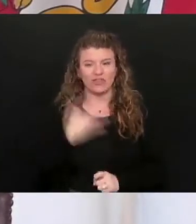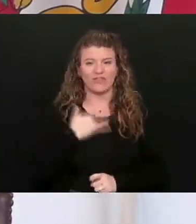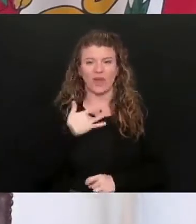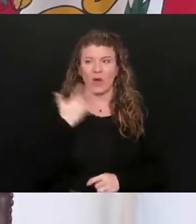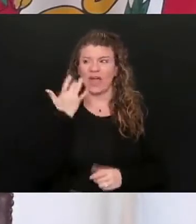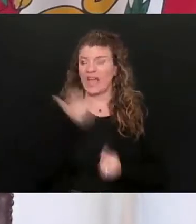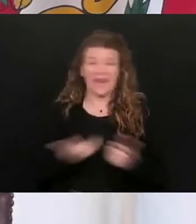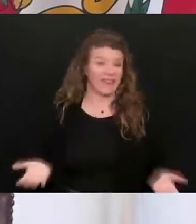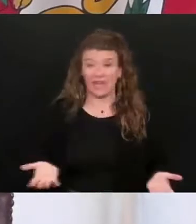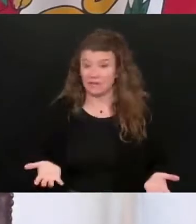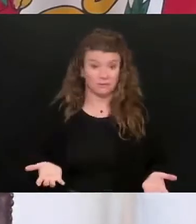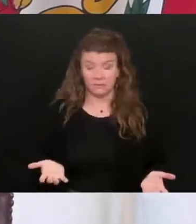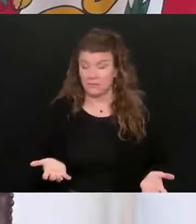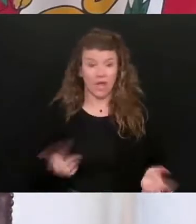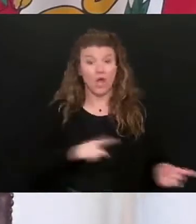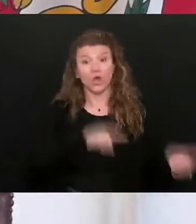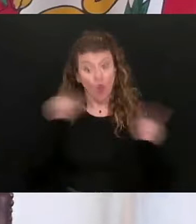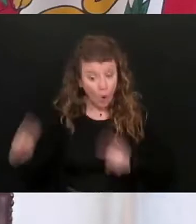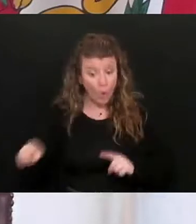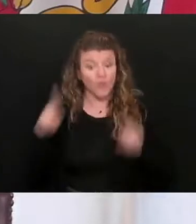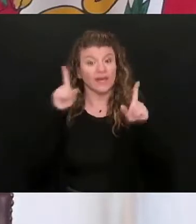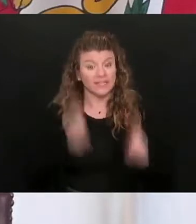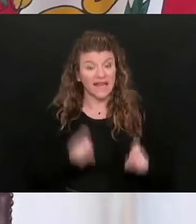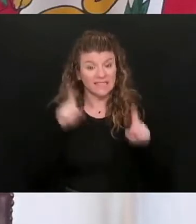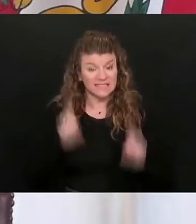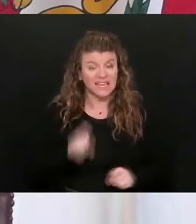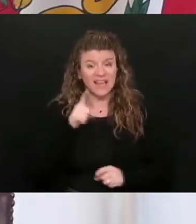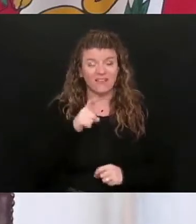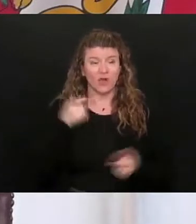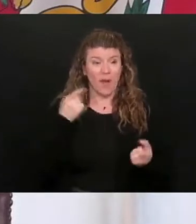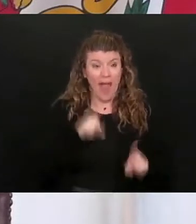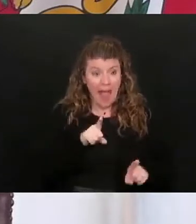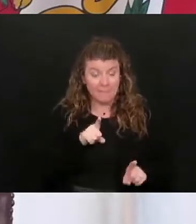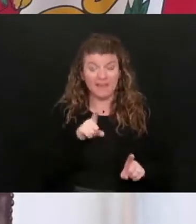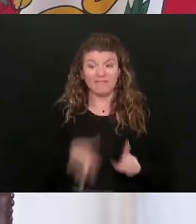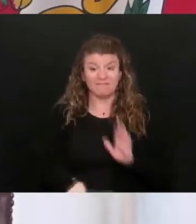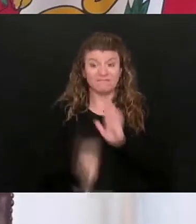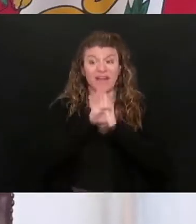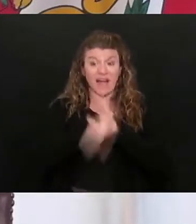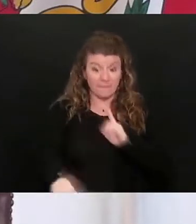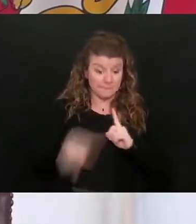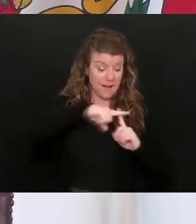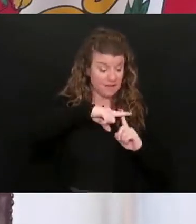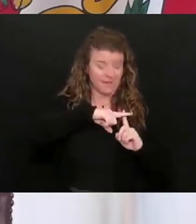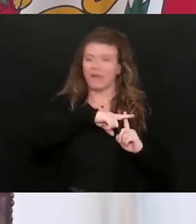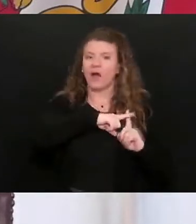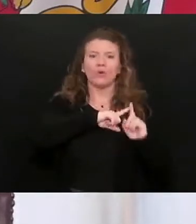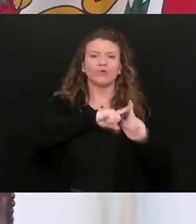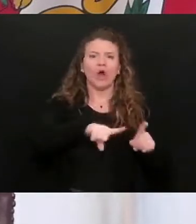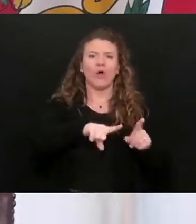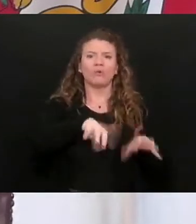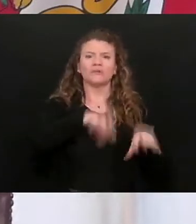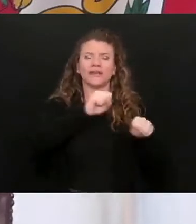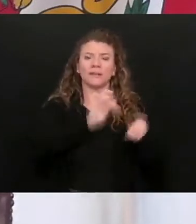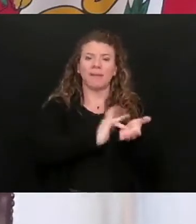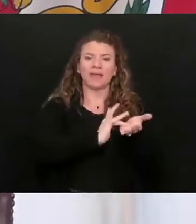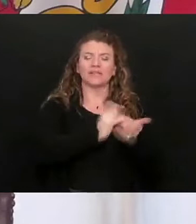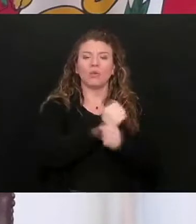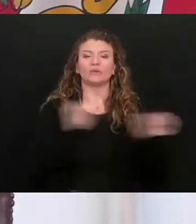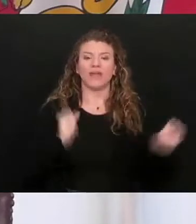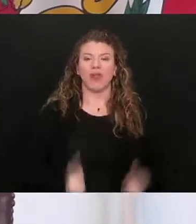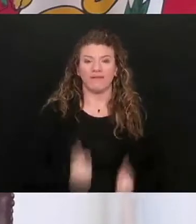Go get a test and everything and if you happen to be positive, can get you these antibodies that will save your life.